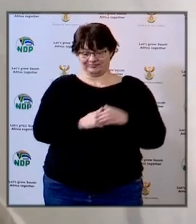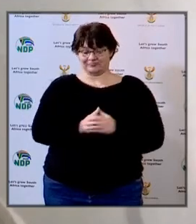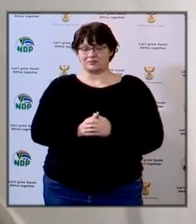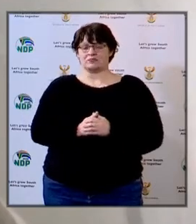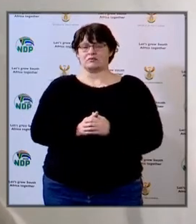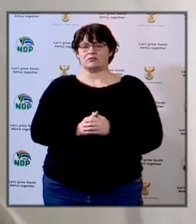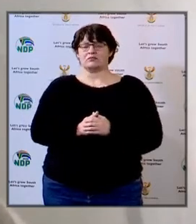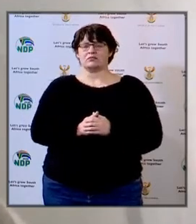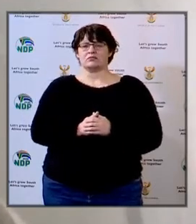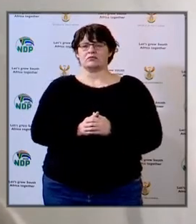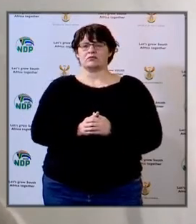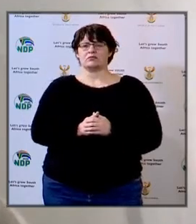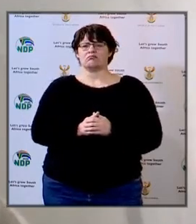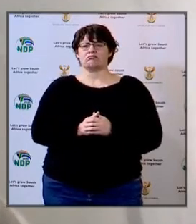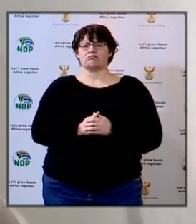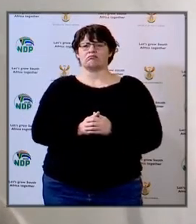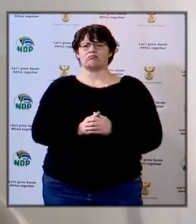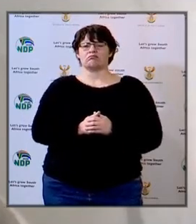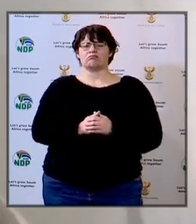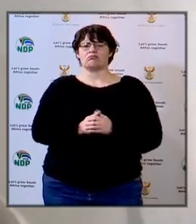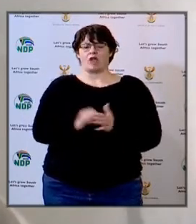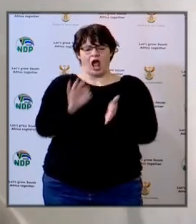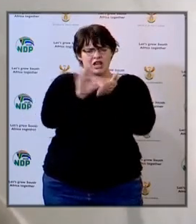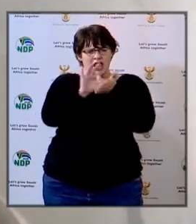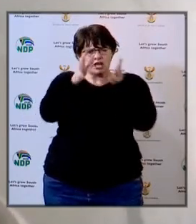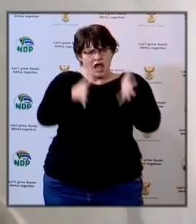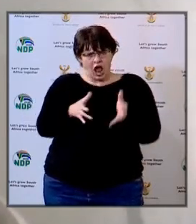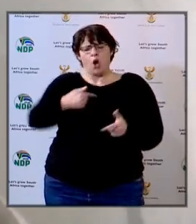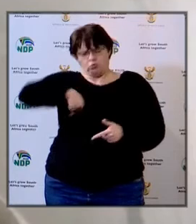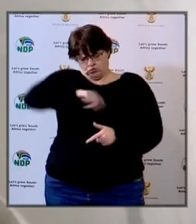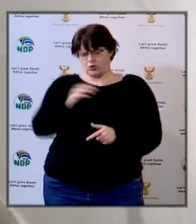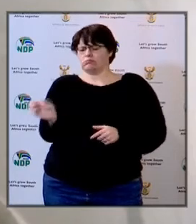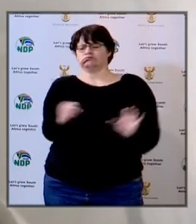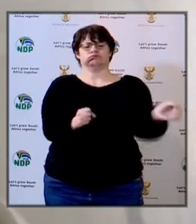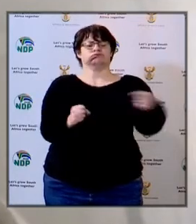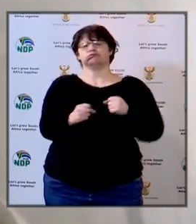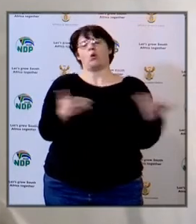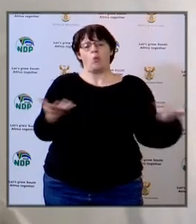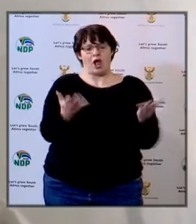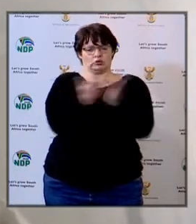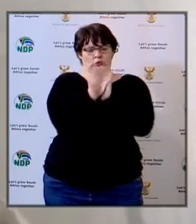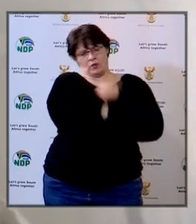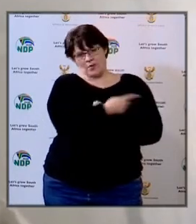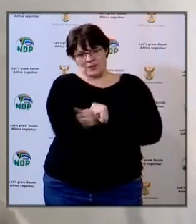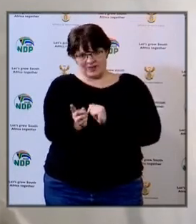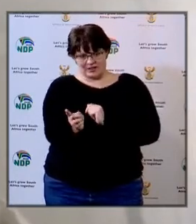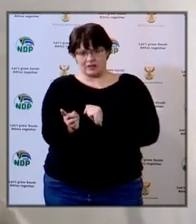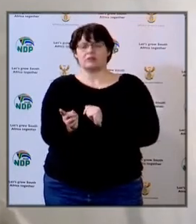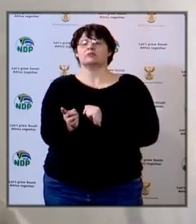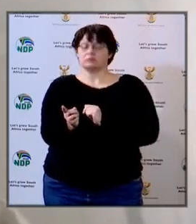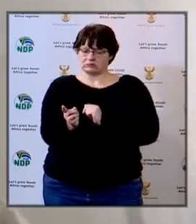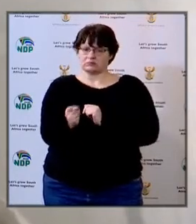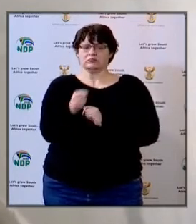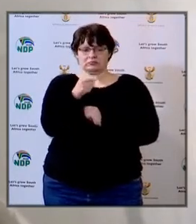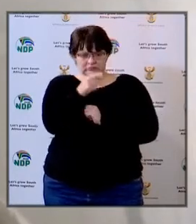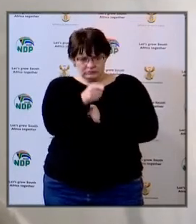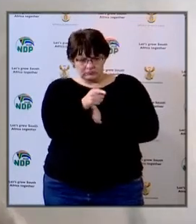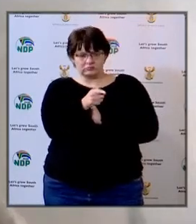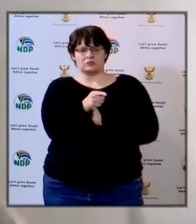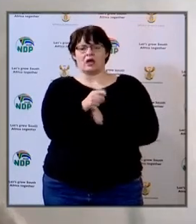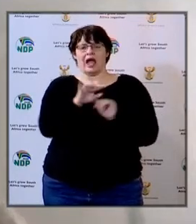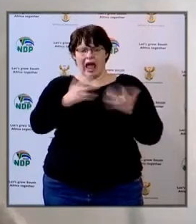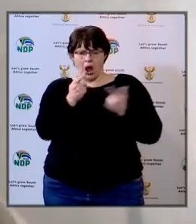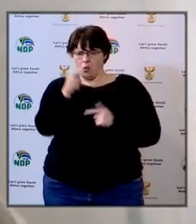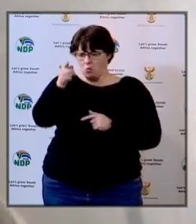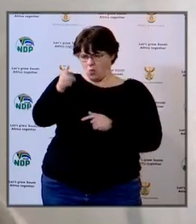have we also appointed cleaners in all the schools we've gave a provision and a